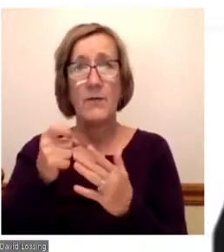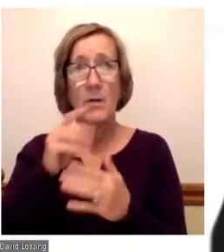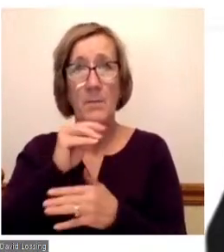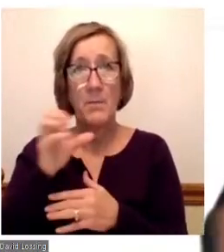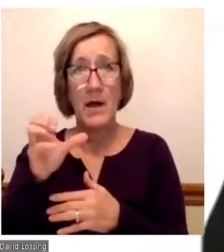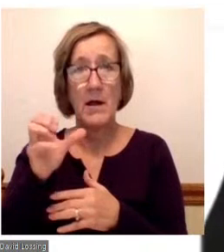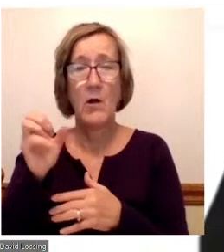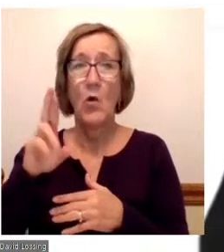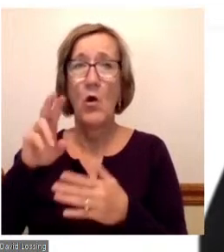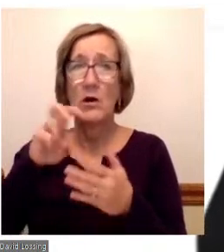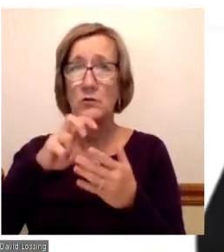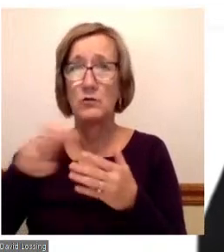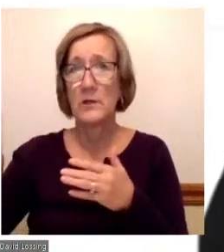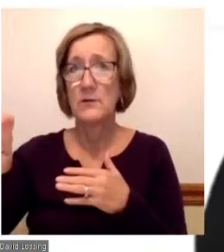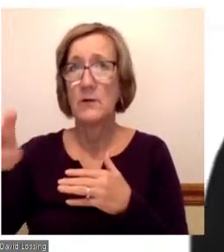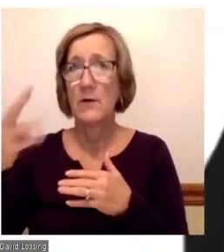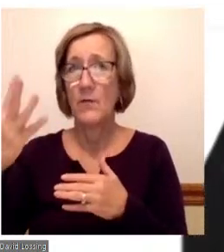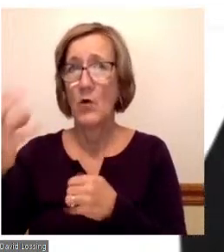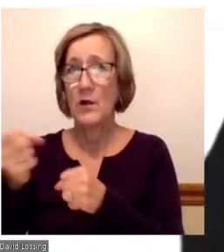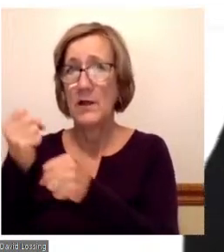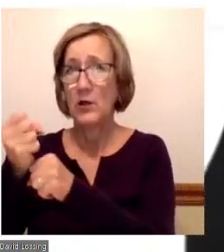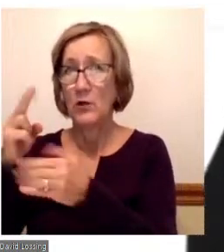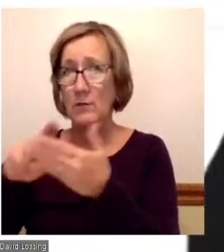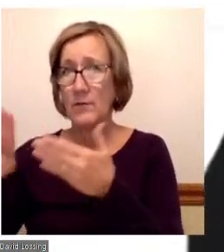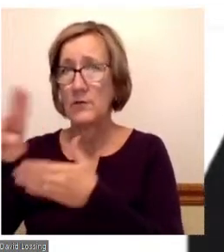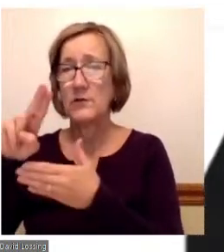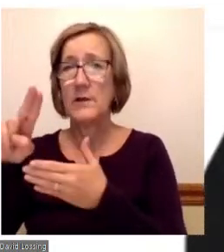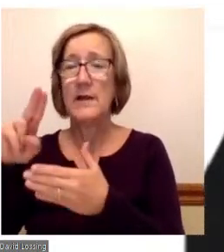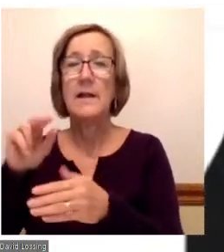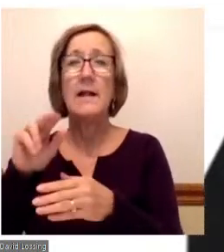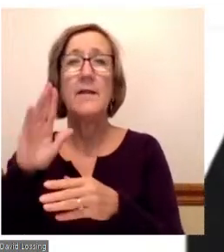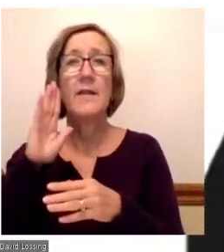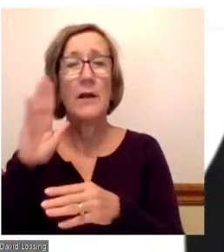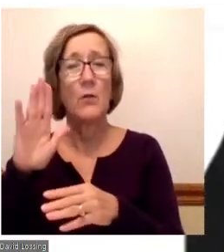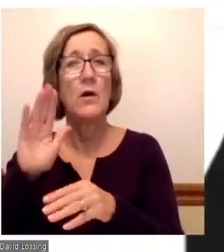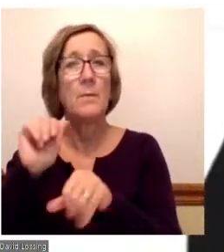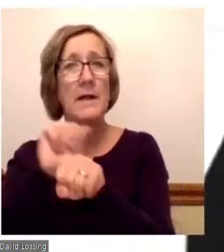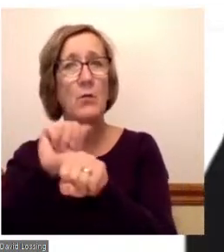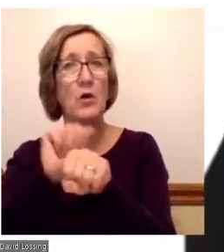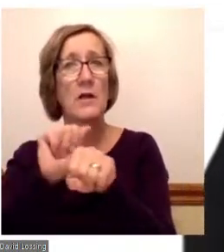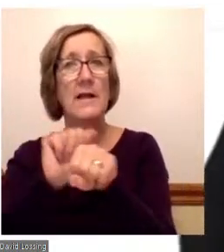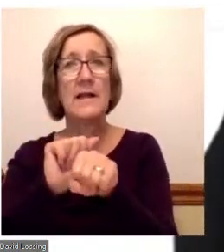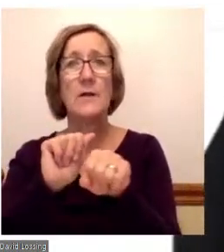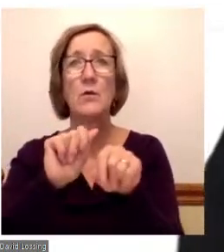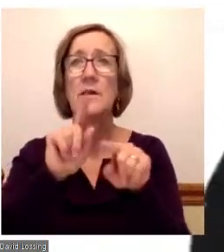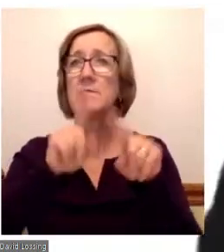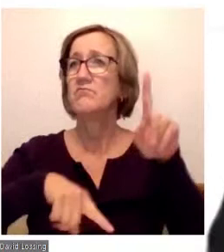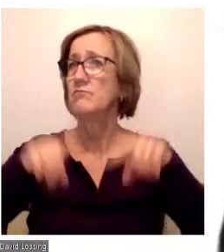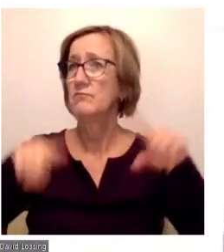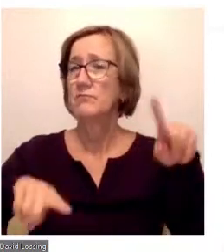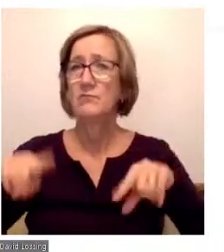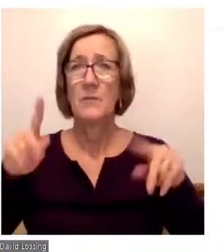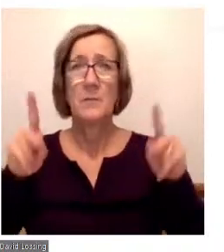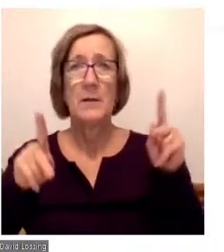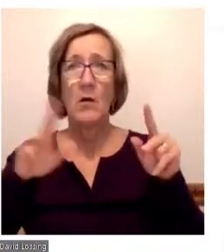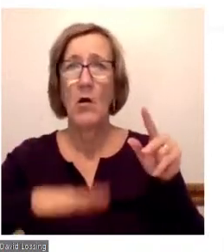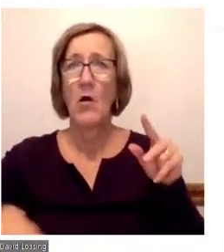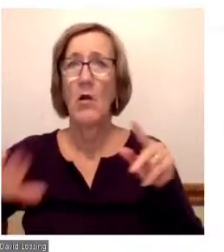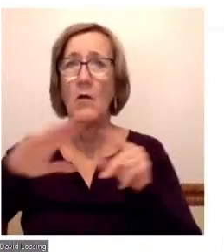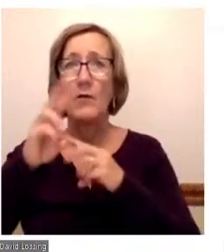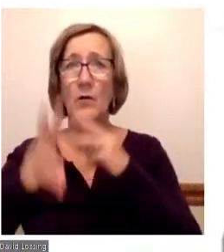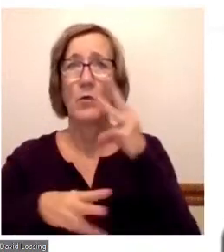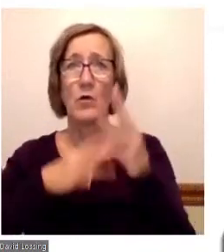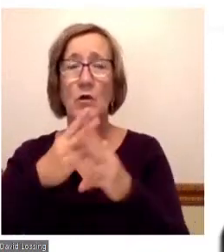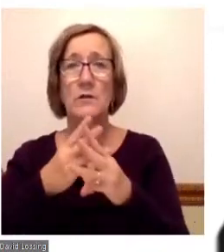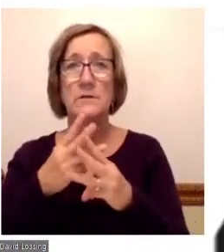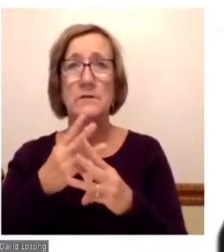and enter the workforce, they're going to be working with a diverse number of individuals from across the globe. We have become a global